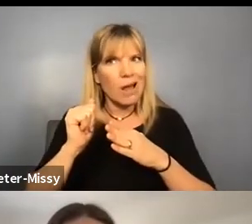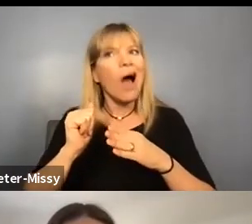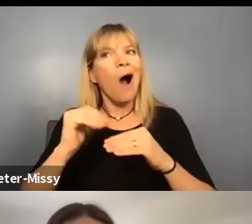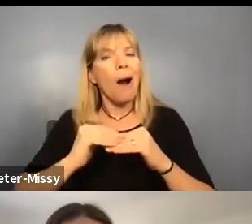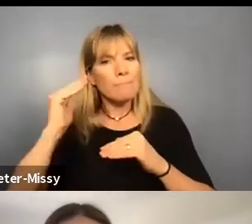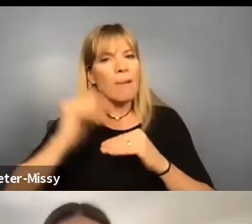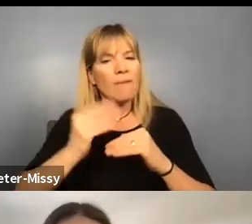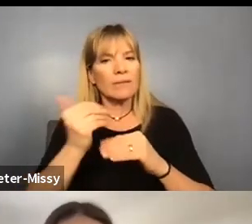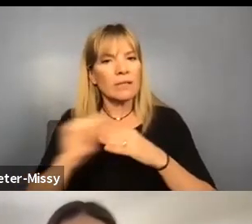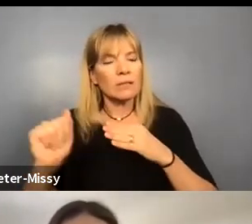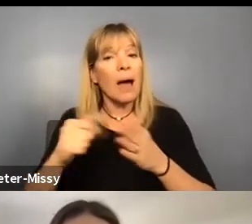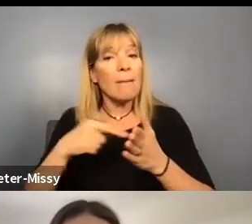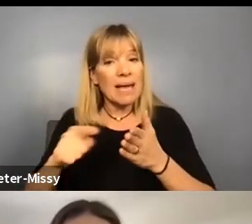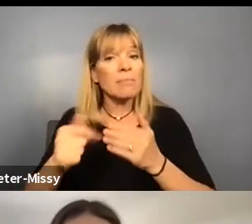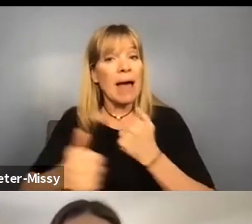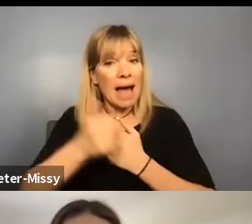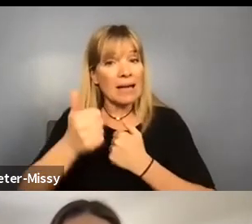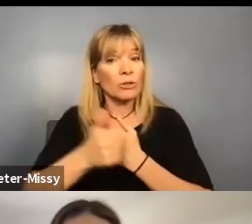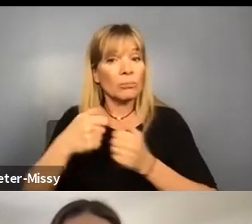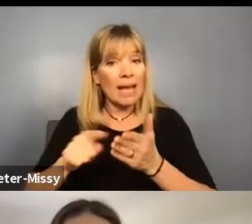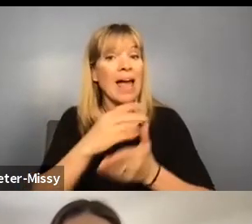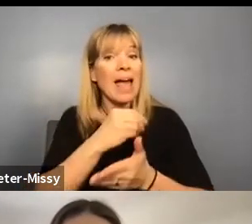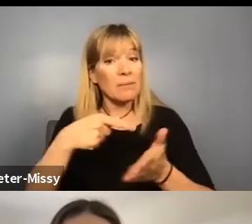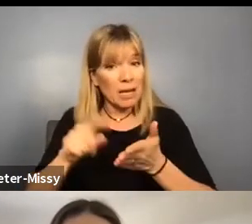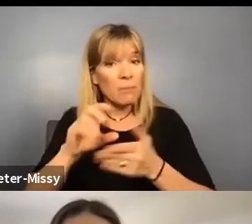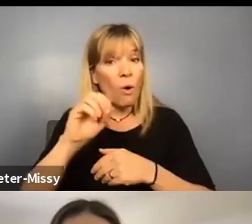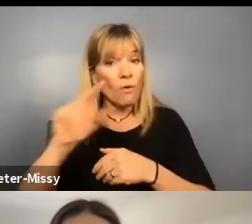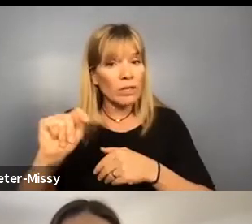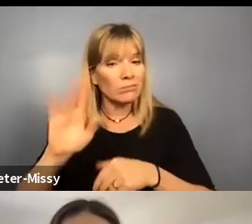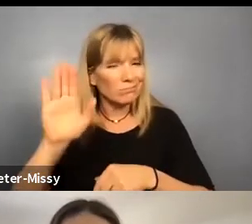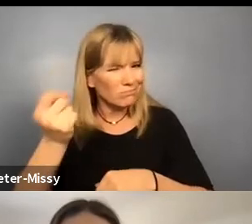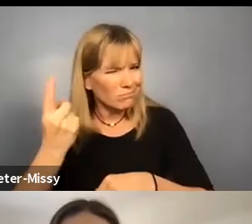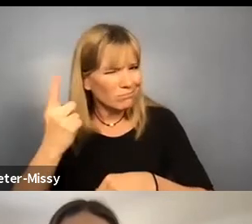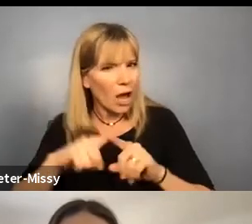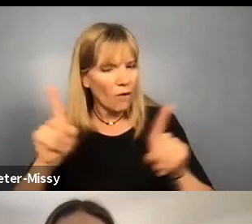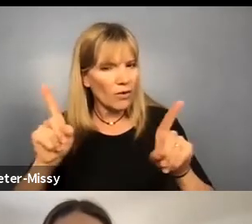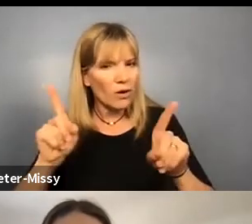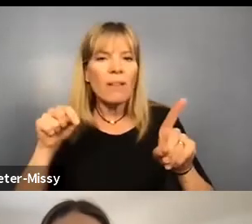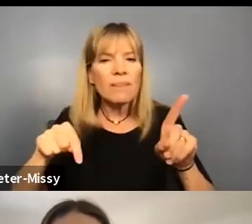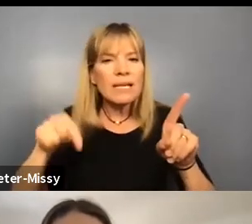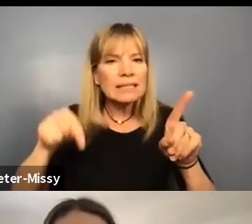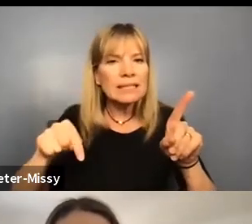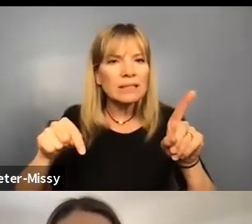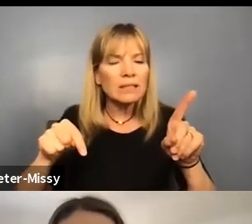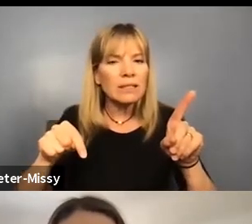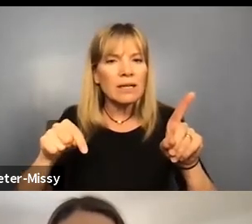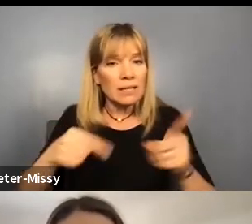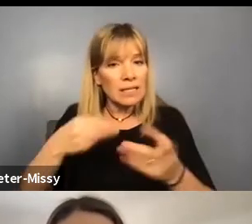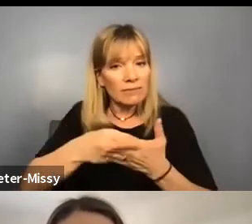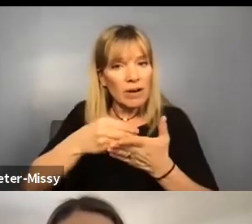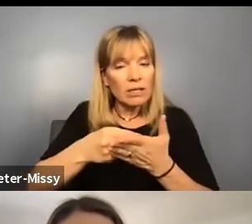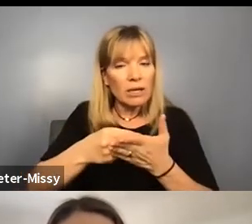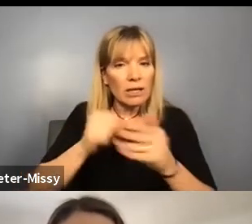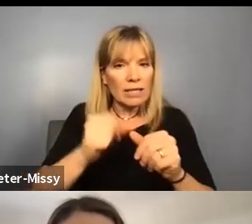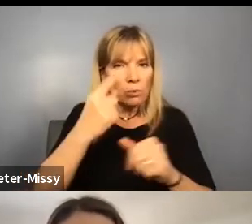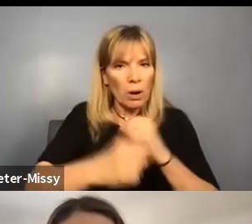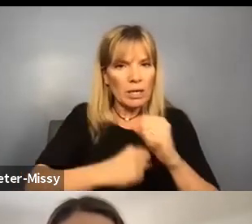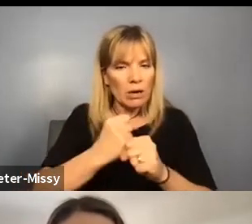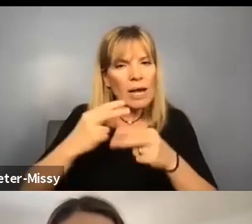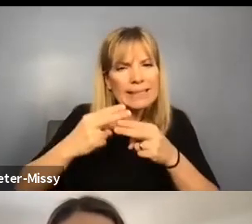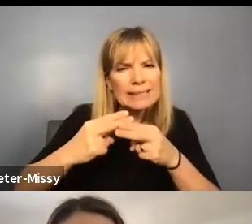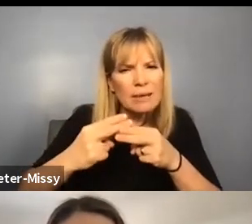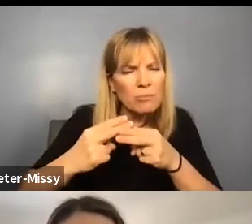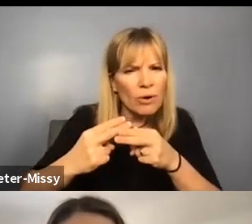pay them hazard pay and overtime. However, this is only, this bump is only for a year. It's temporary.